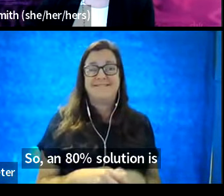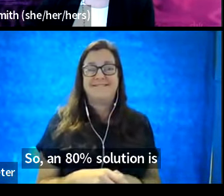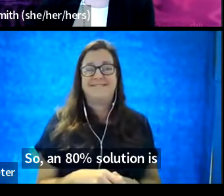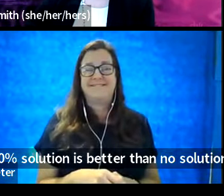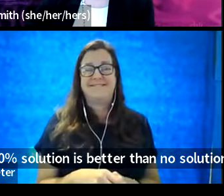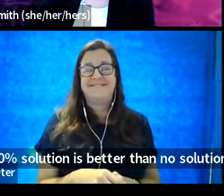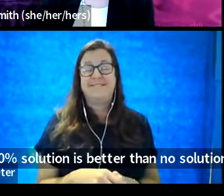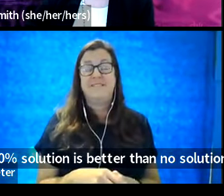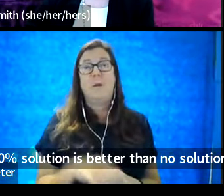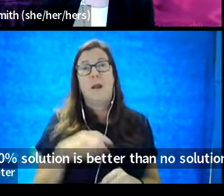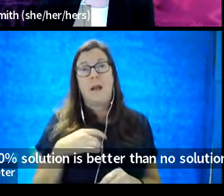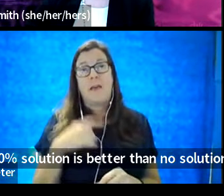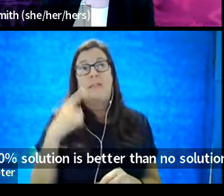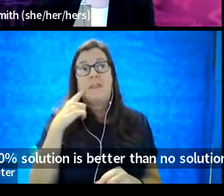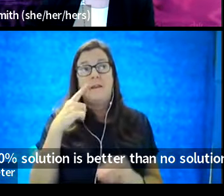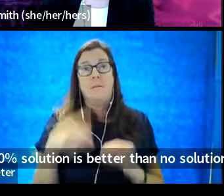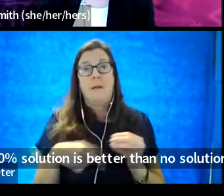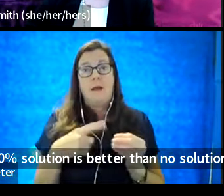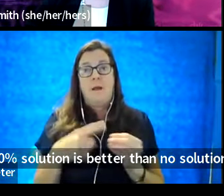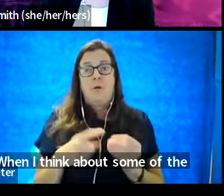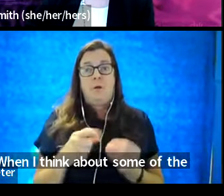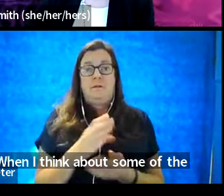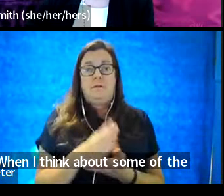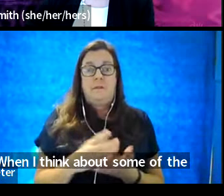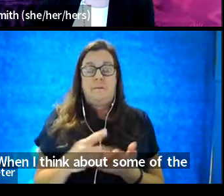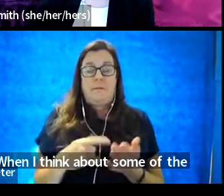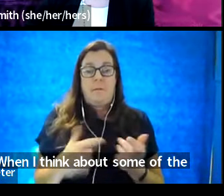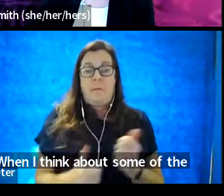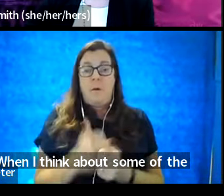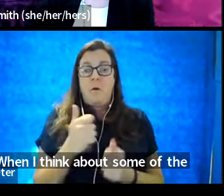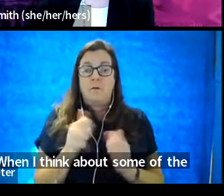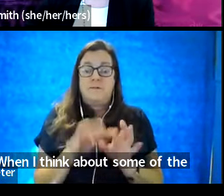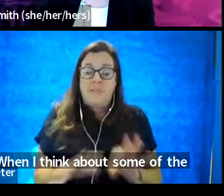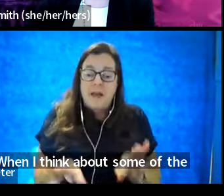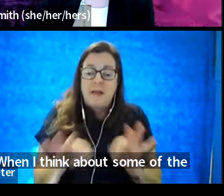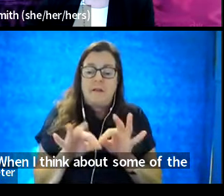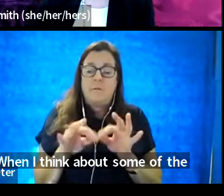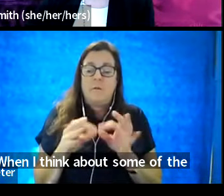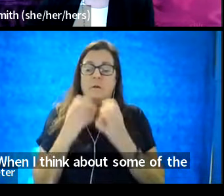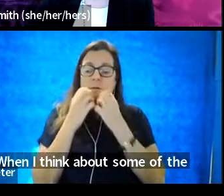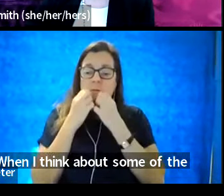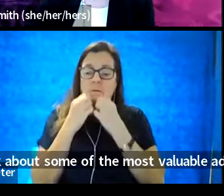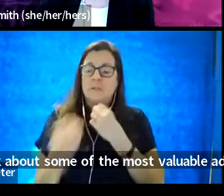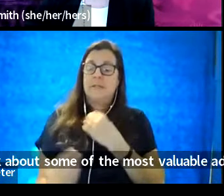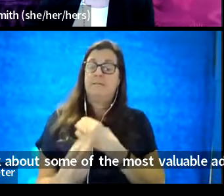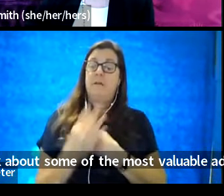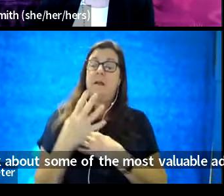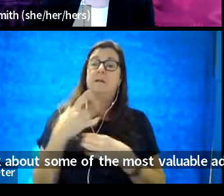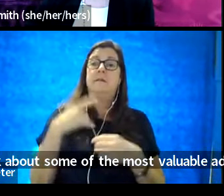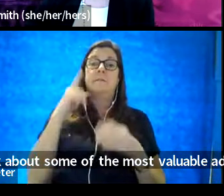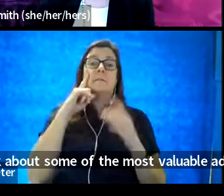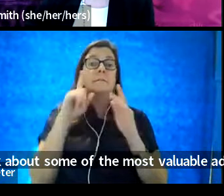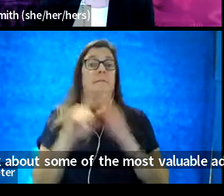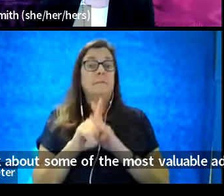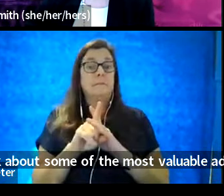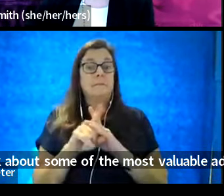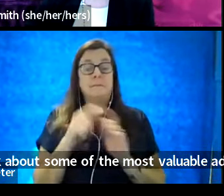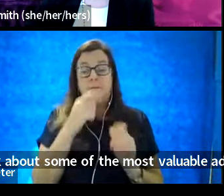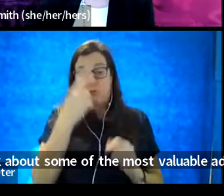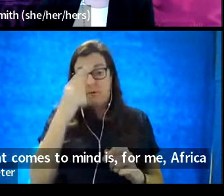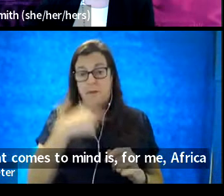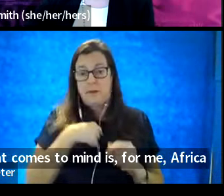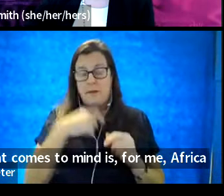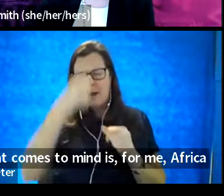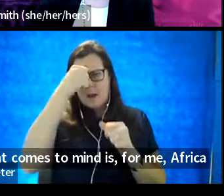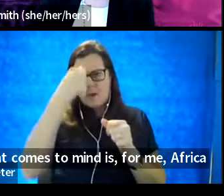When I think about some of the most valuable advice, what comes to mind is, for me, I